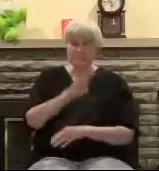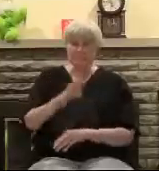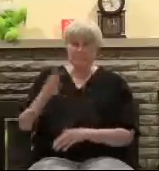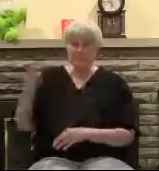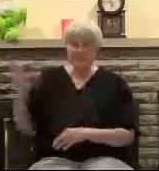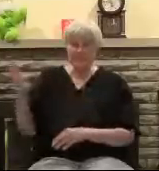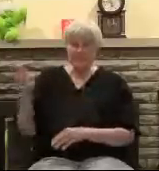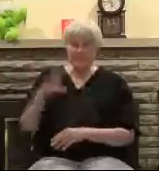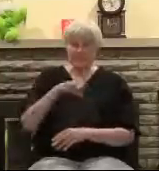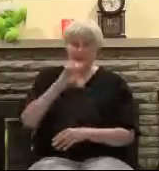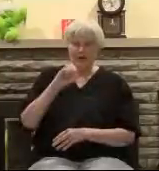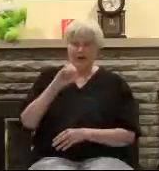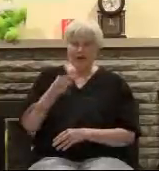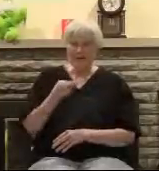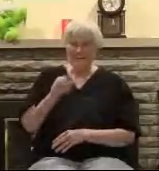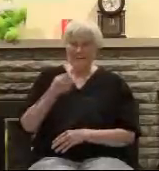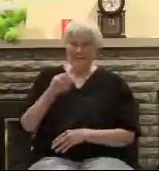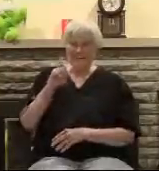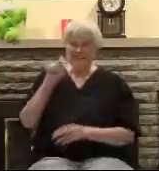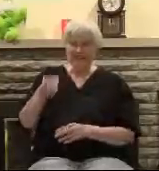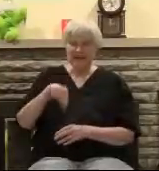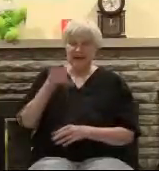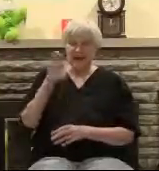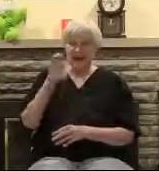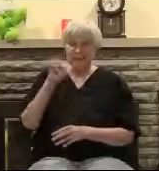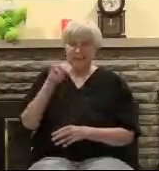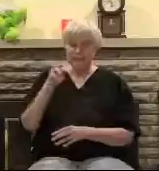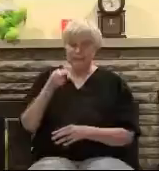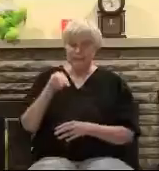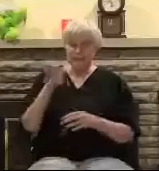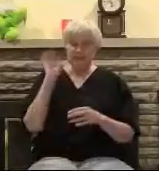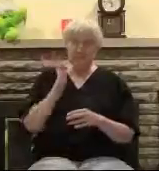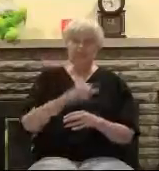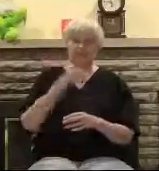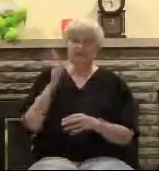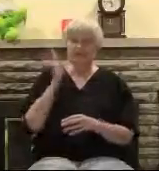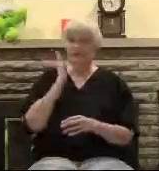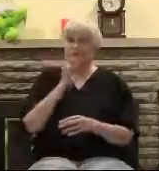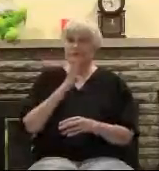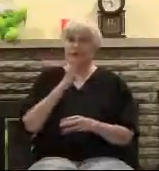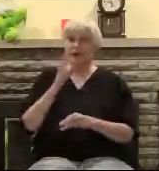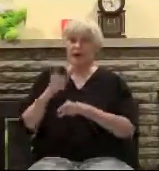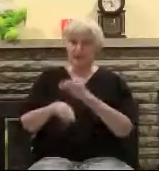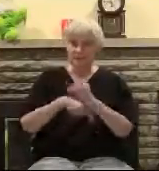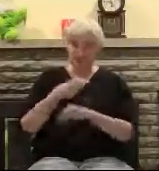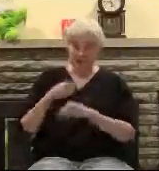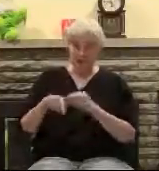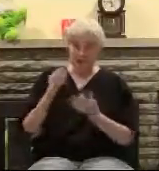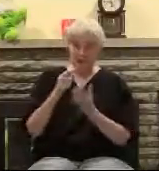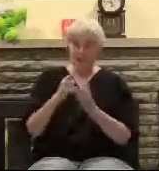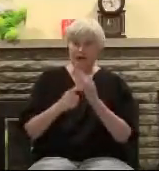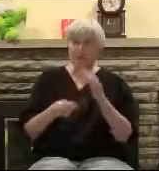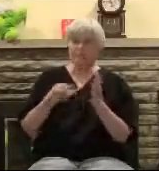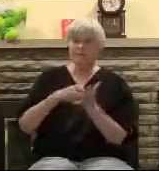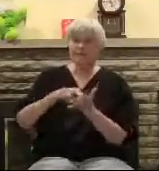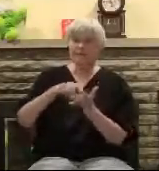message titled, The Implications of the Resurrection of Jesus Christ. If you know of any unsaved people who would be